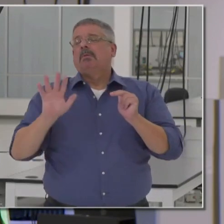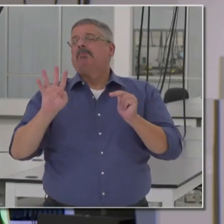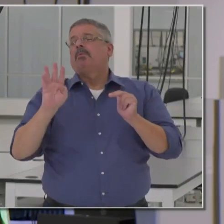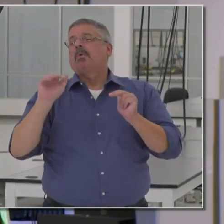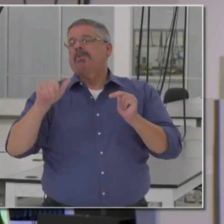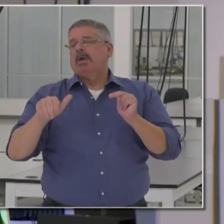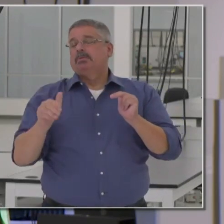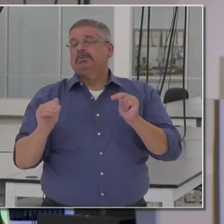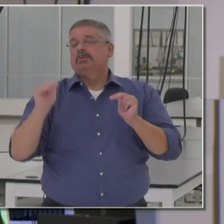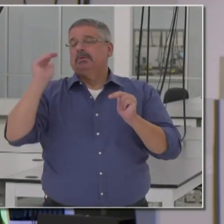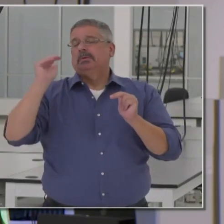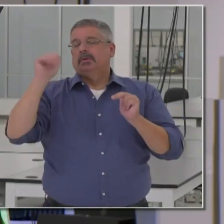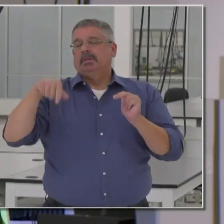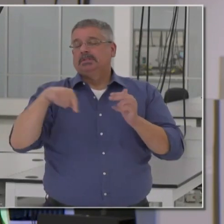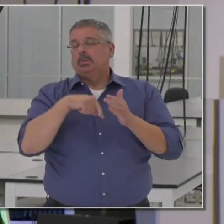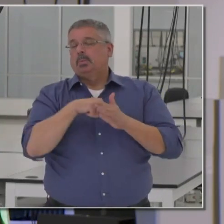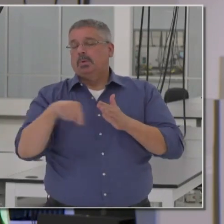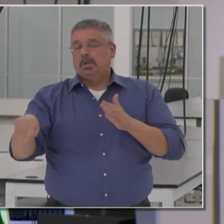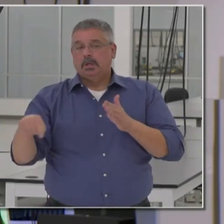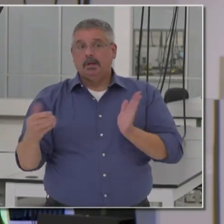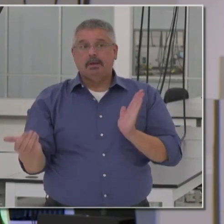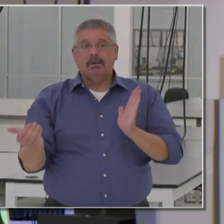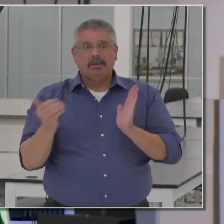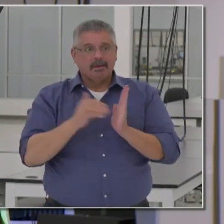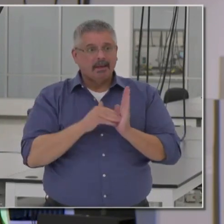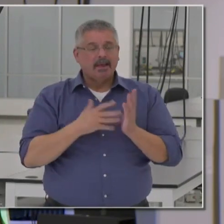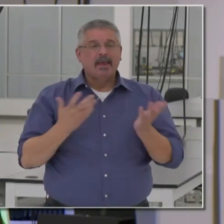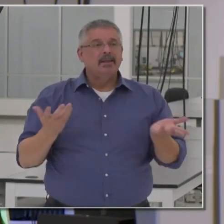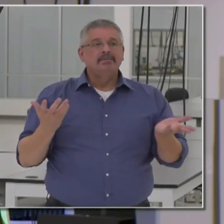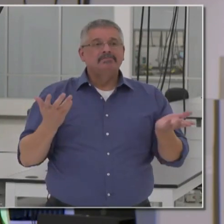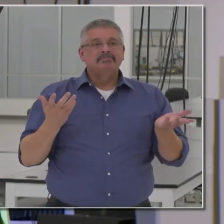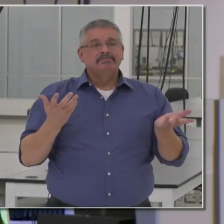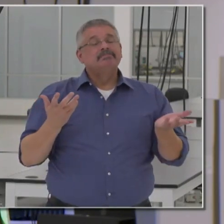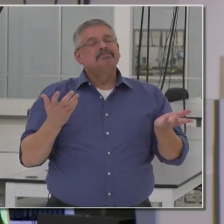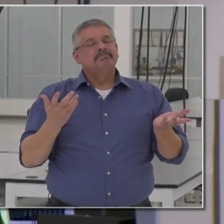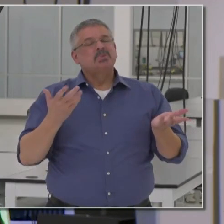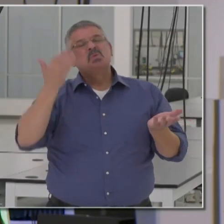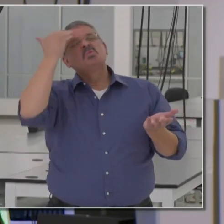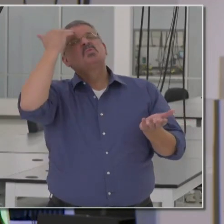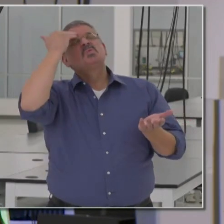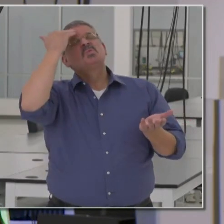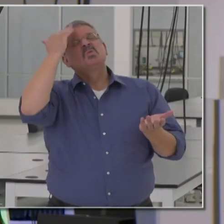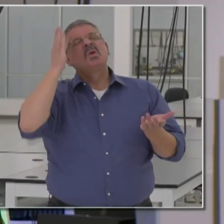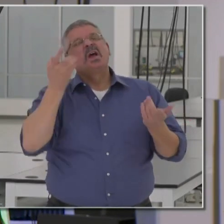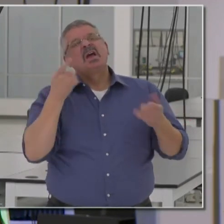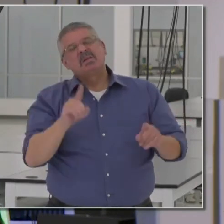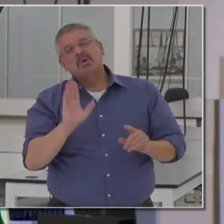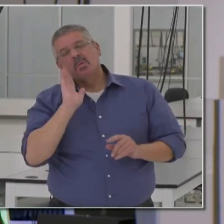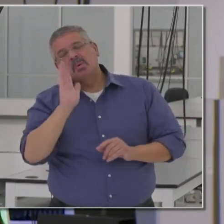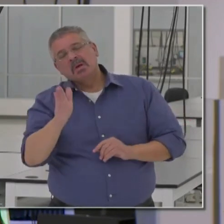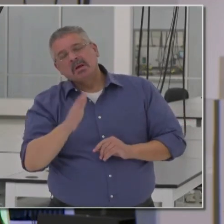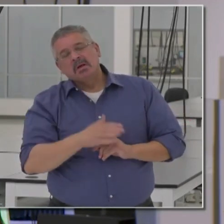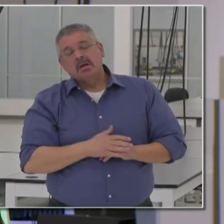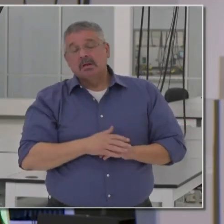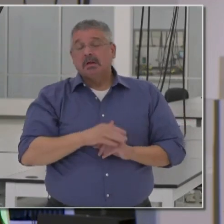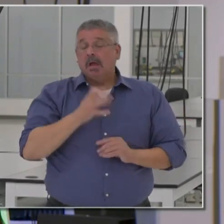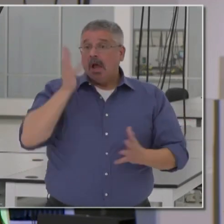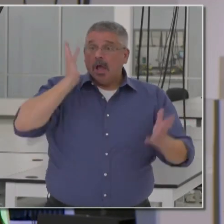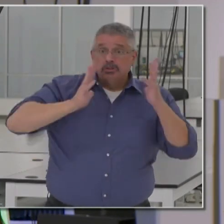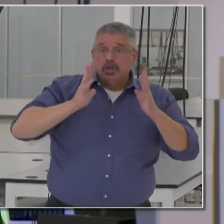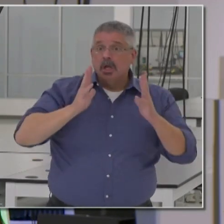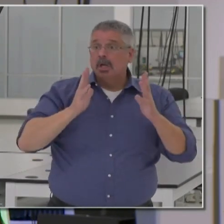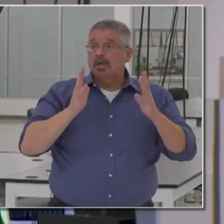,000 now this week. Again, this is something we anticipated, and this is something we're not ashamed of in terms